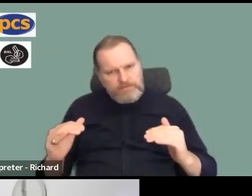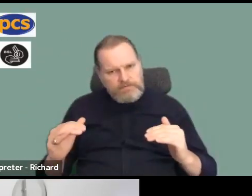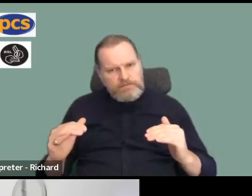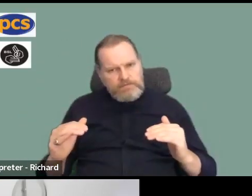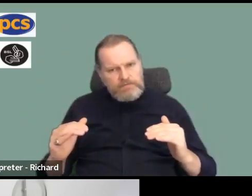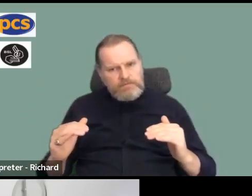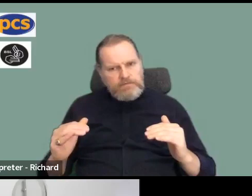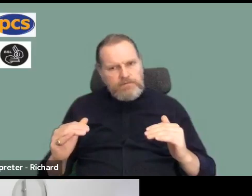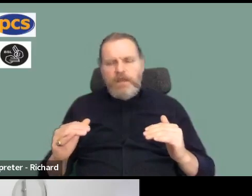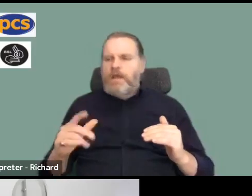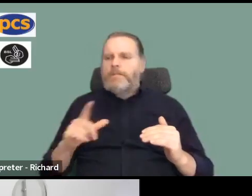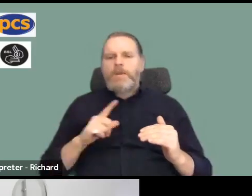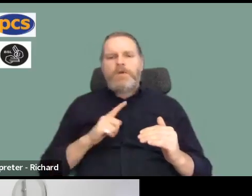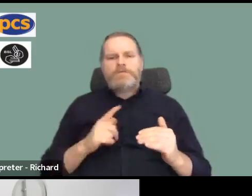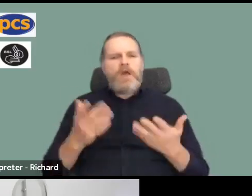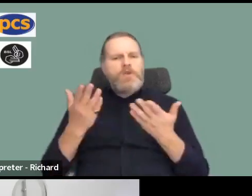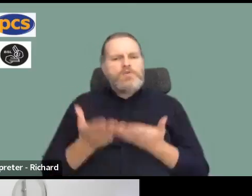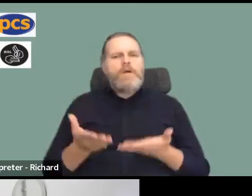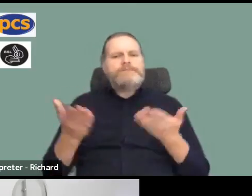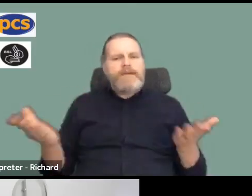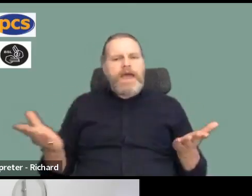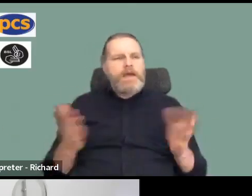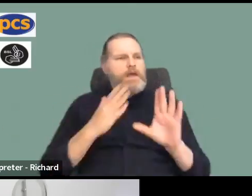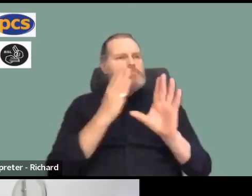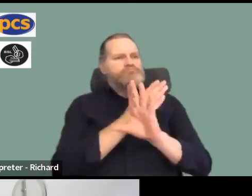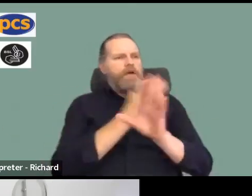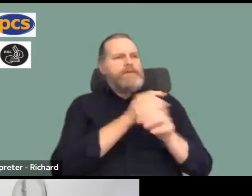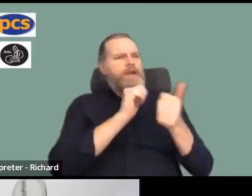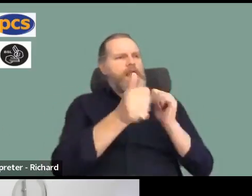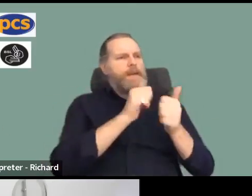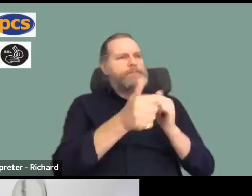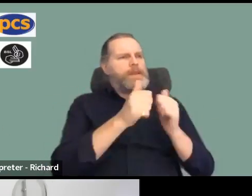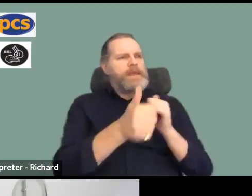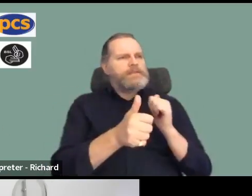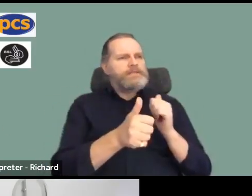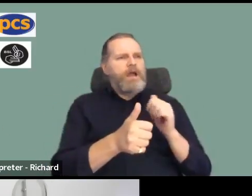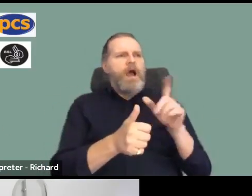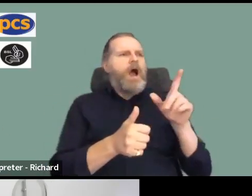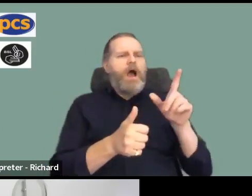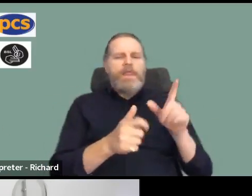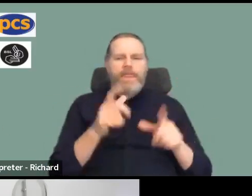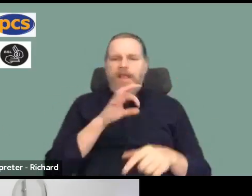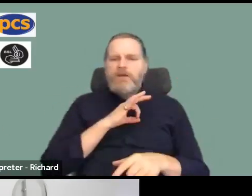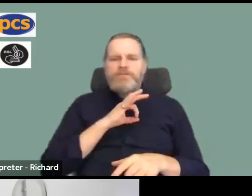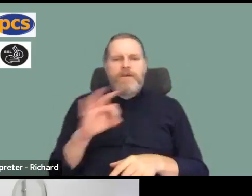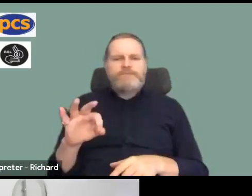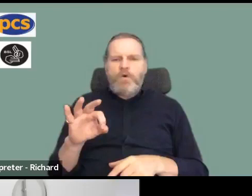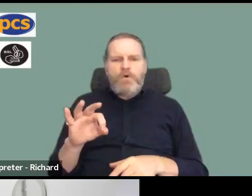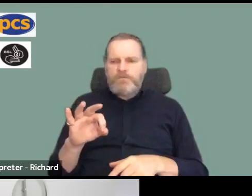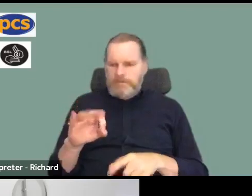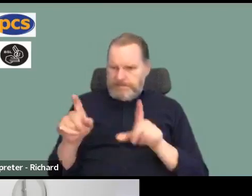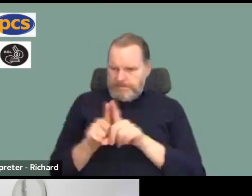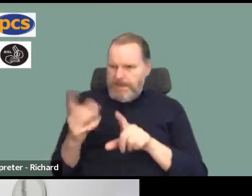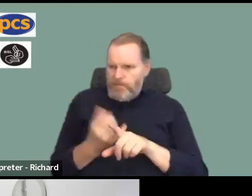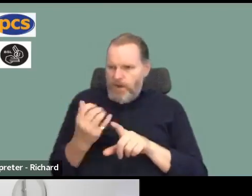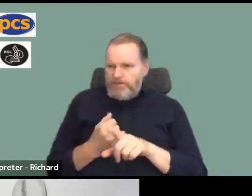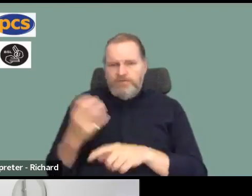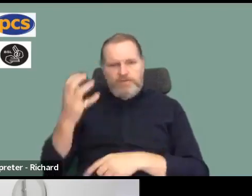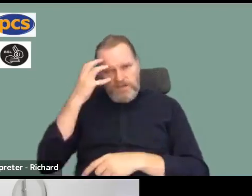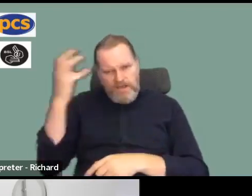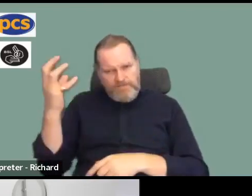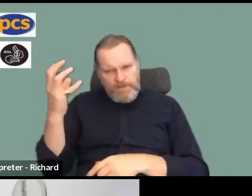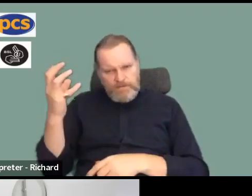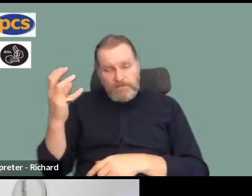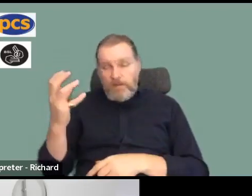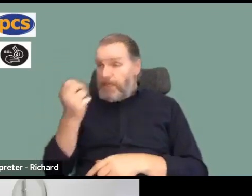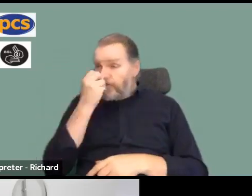private sector, who have to compete with our high wages. Now, that is what Jacob Rees-Moss said. Now, that's rubbish on so many levels. But if you just take it at